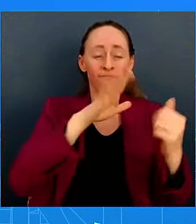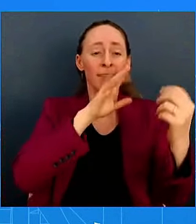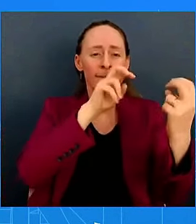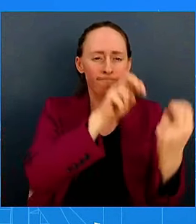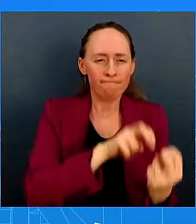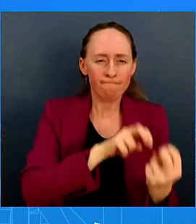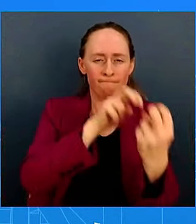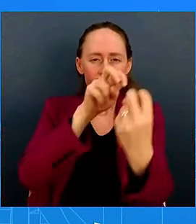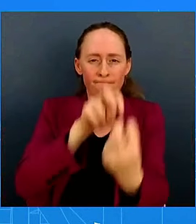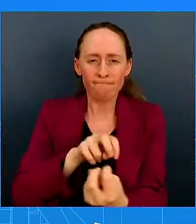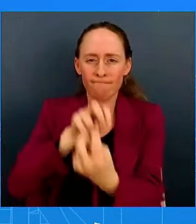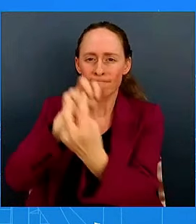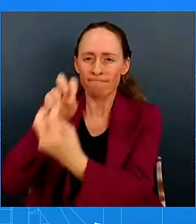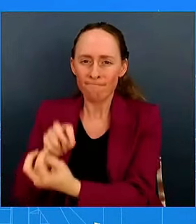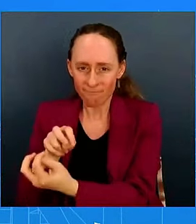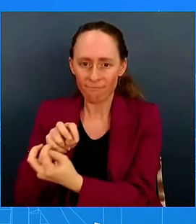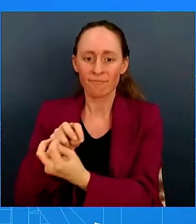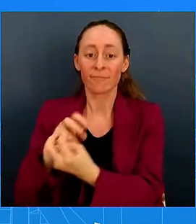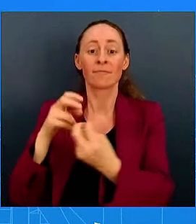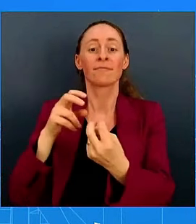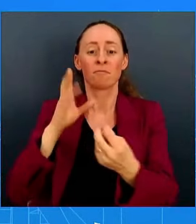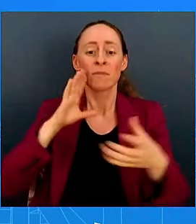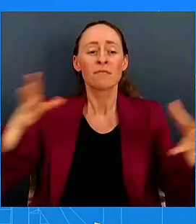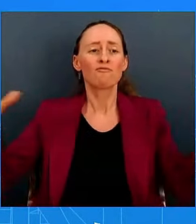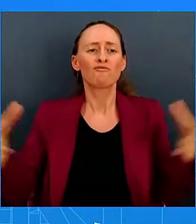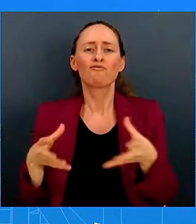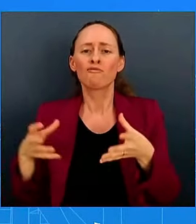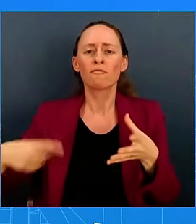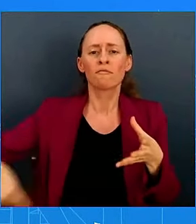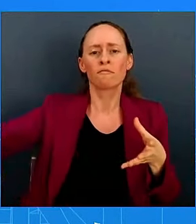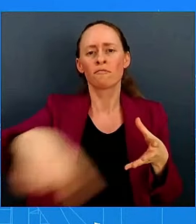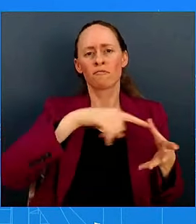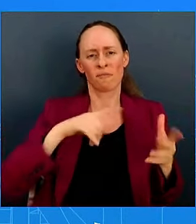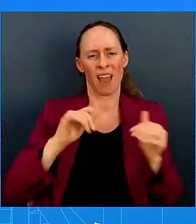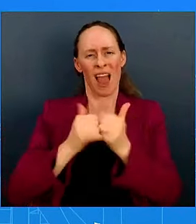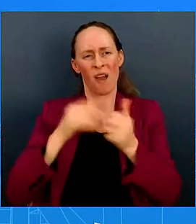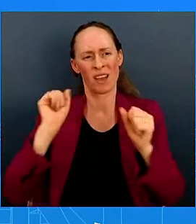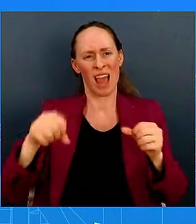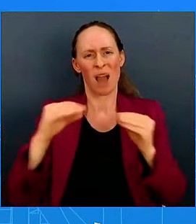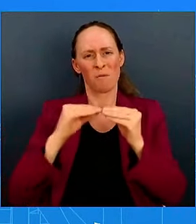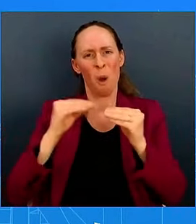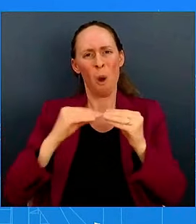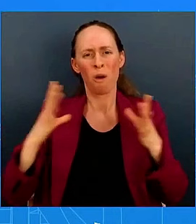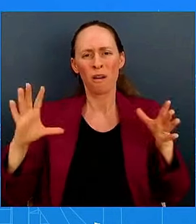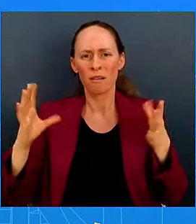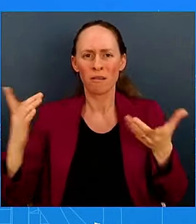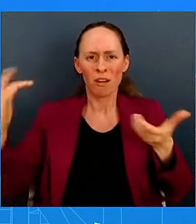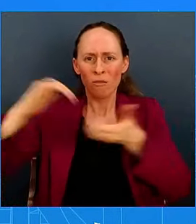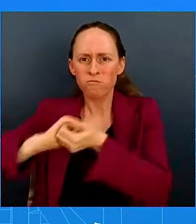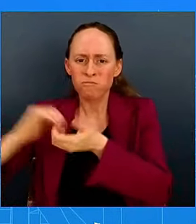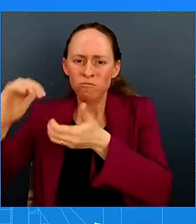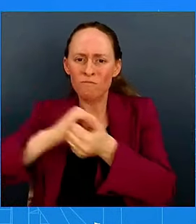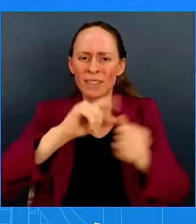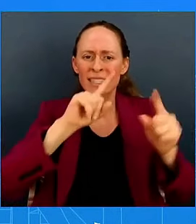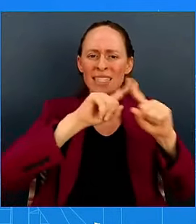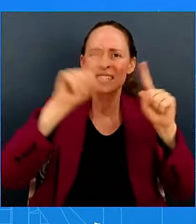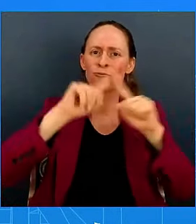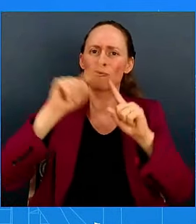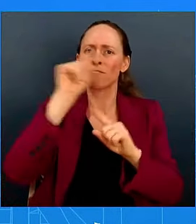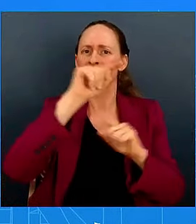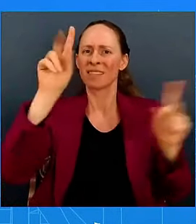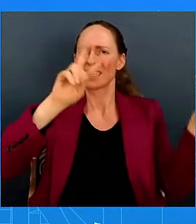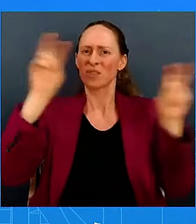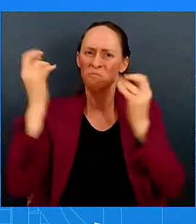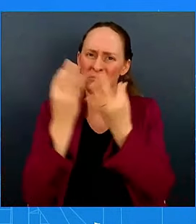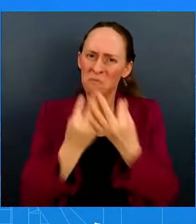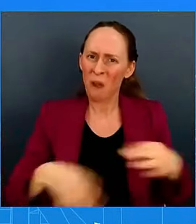session where they will discuss expanding cooperation across a range of critically important issues. We believe that you'll see coming out of this summit that the Quad